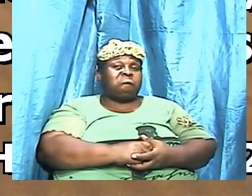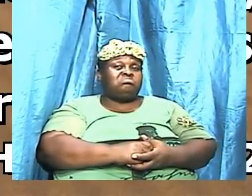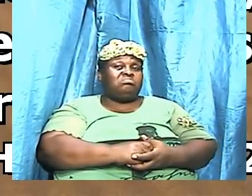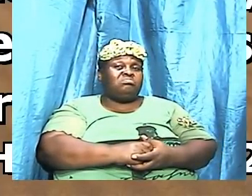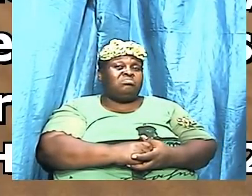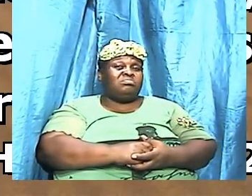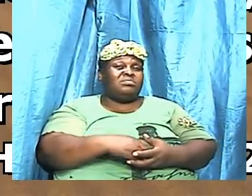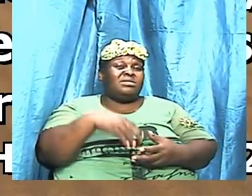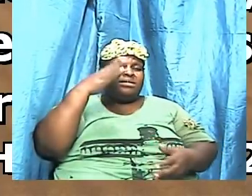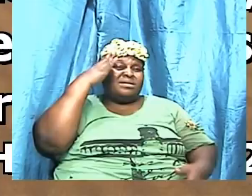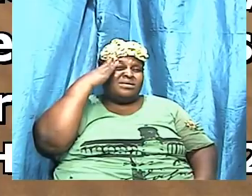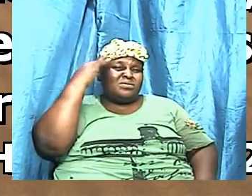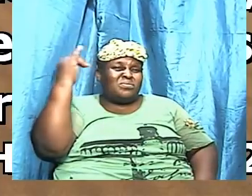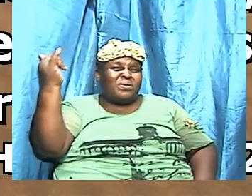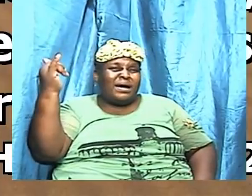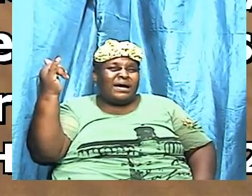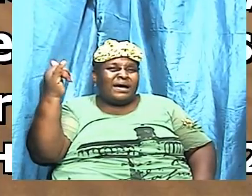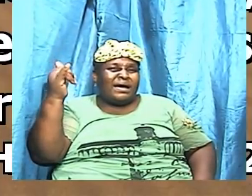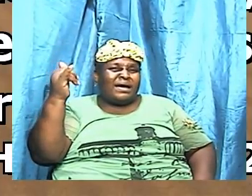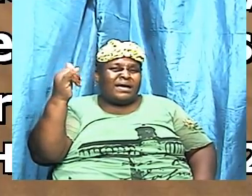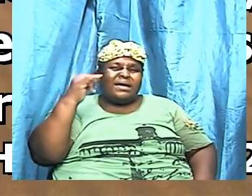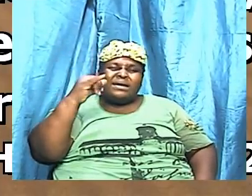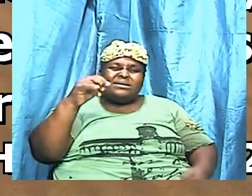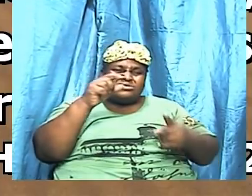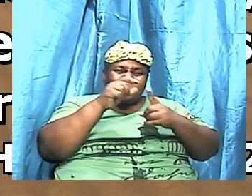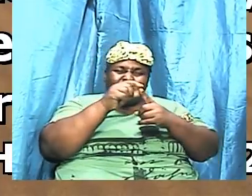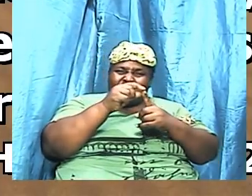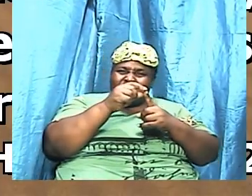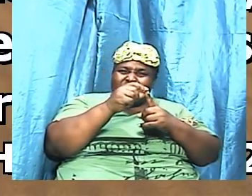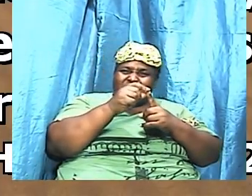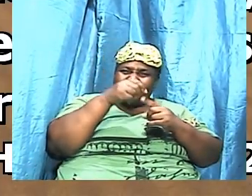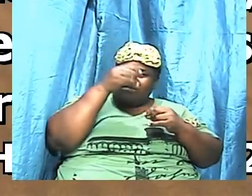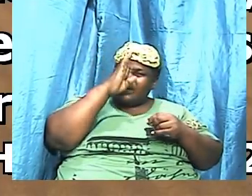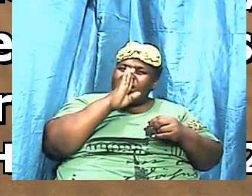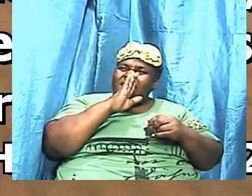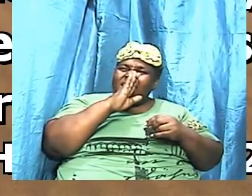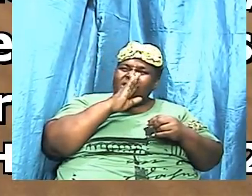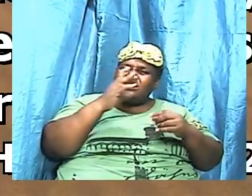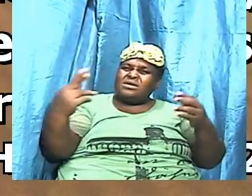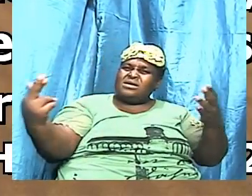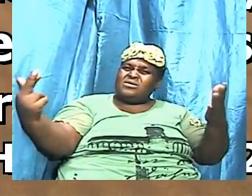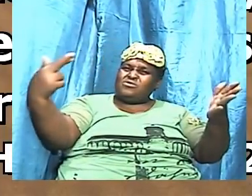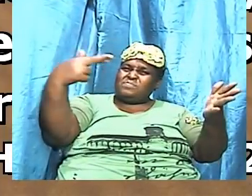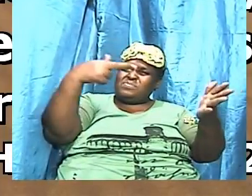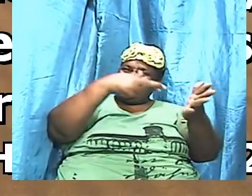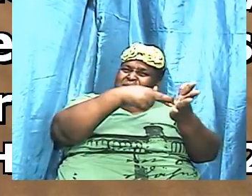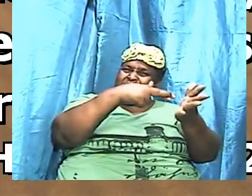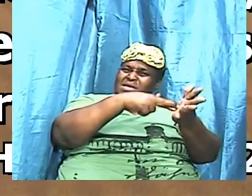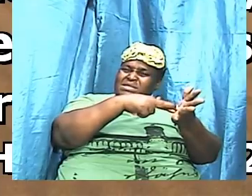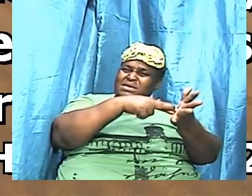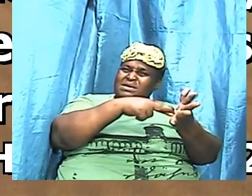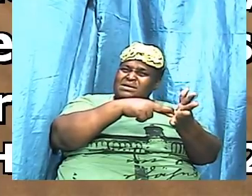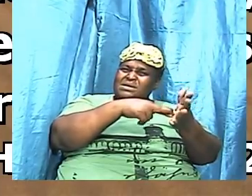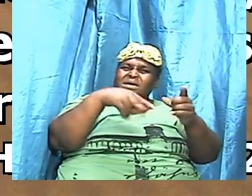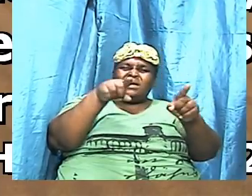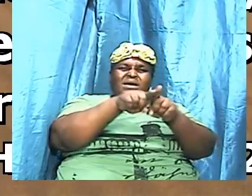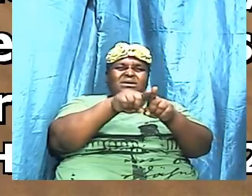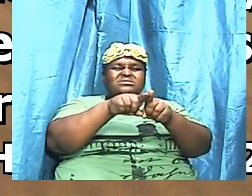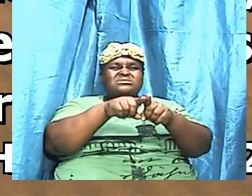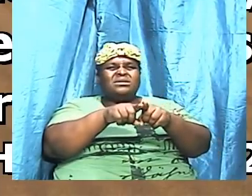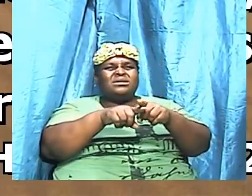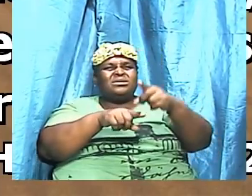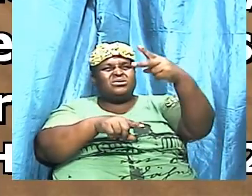Why is the word of God repeatedly referred to as a two-edged